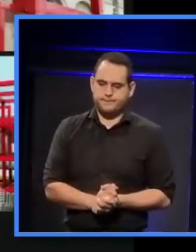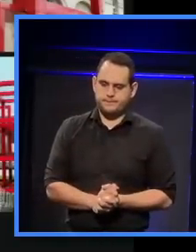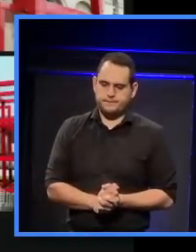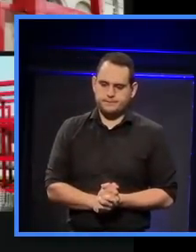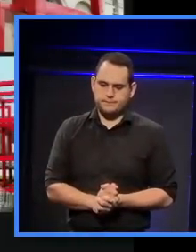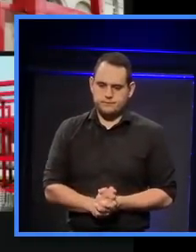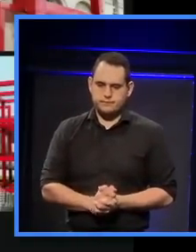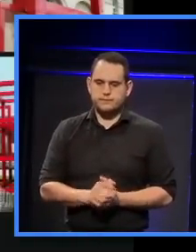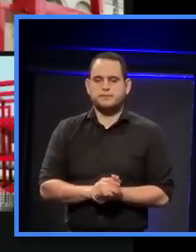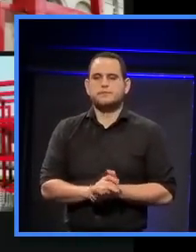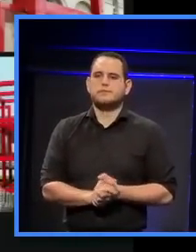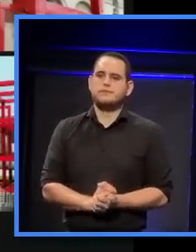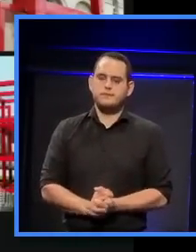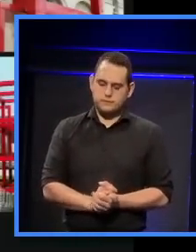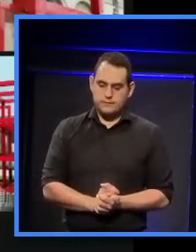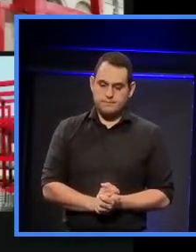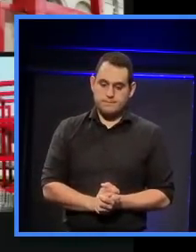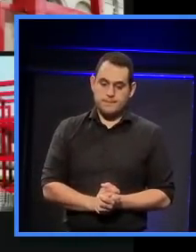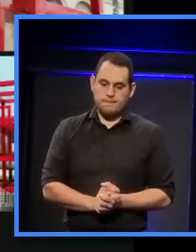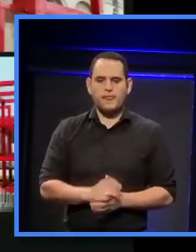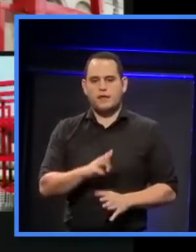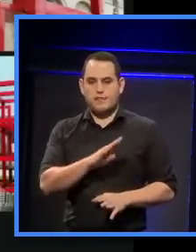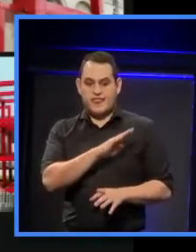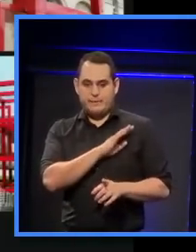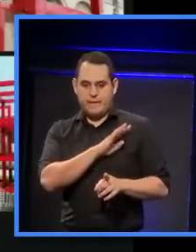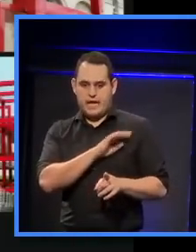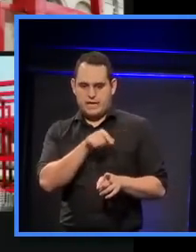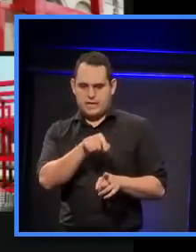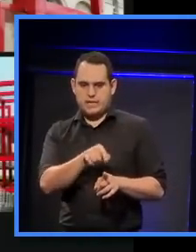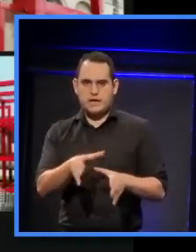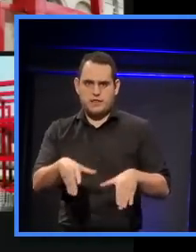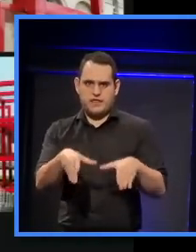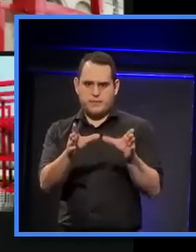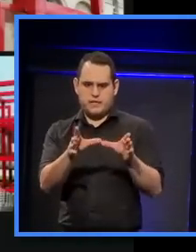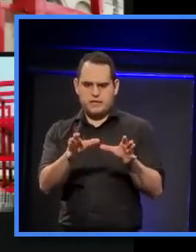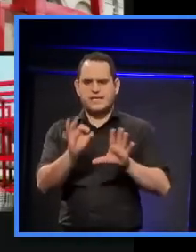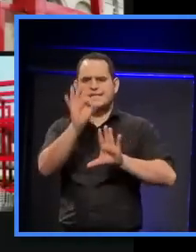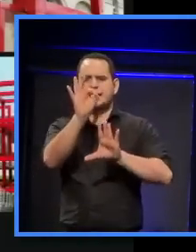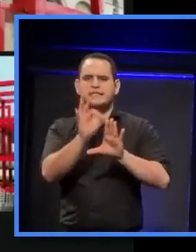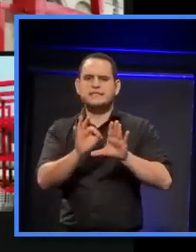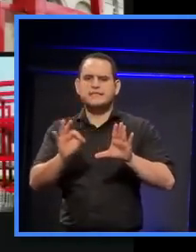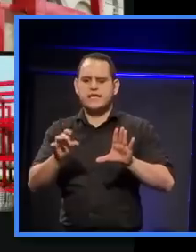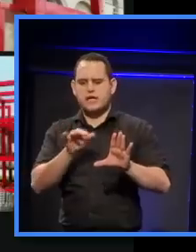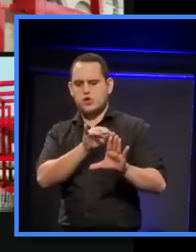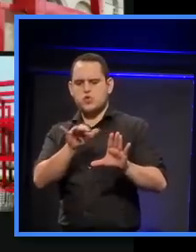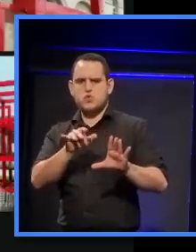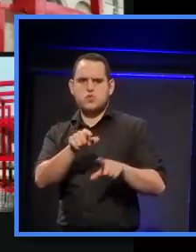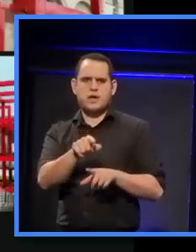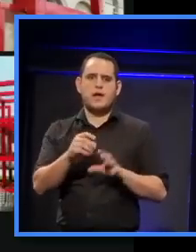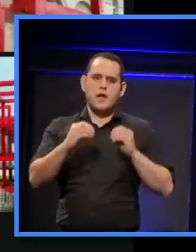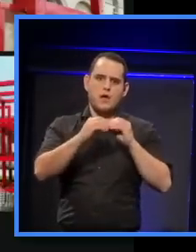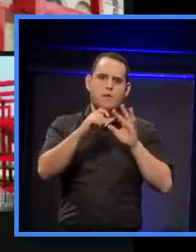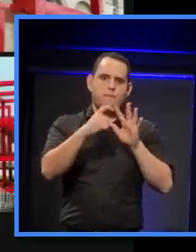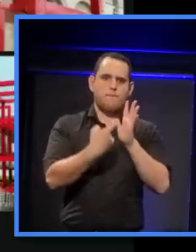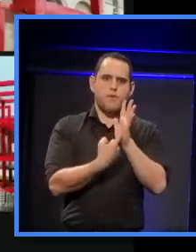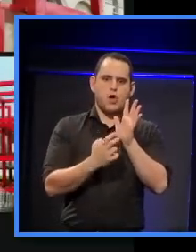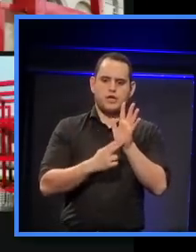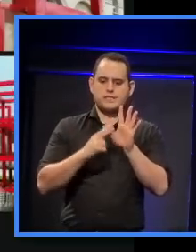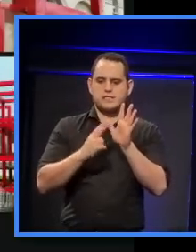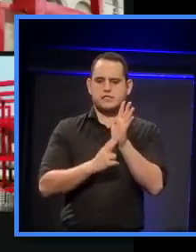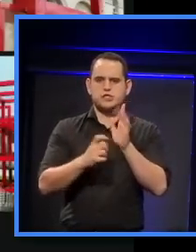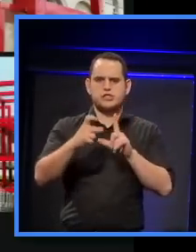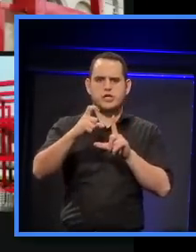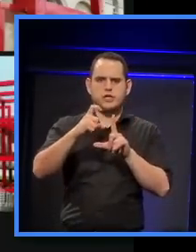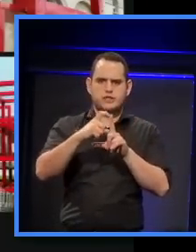So the Parc de la Viette was designed by Bernard Tumey, I think